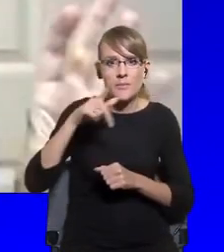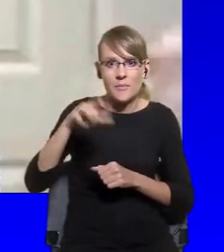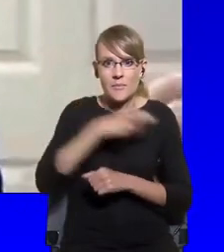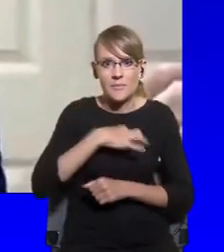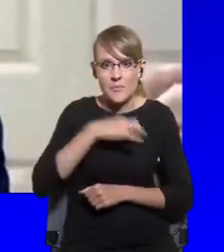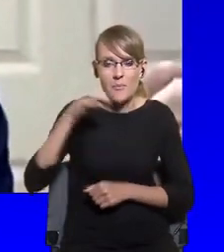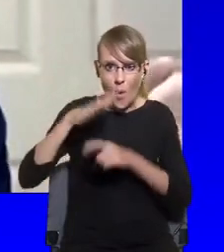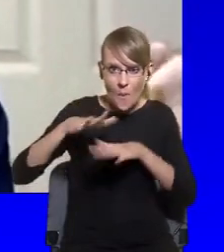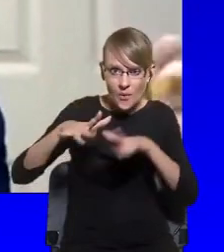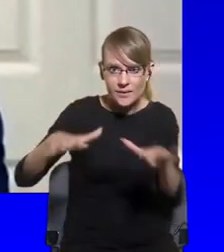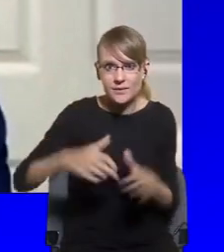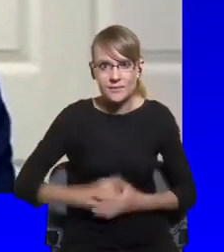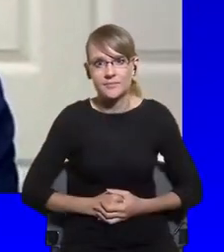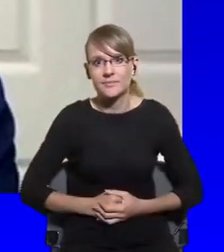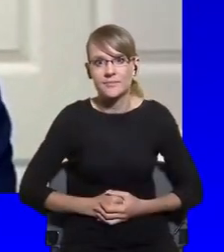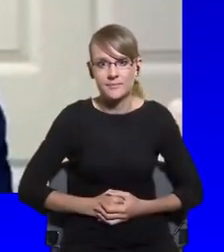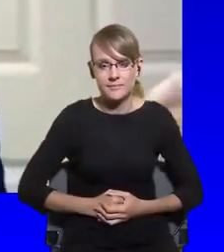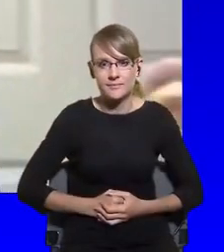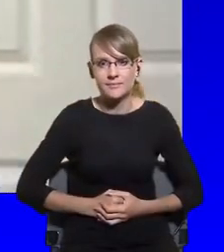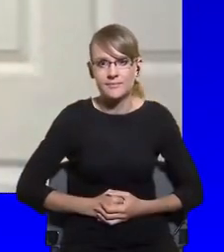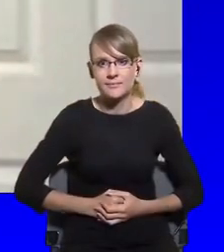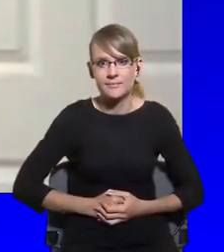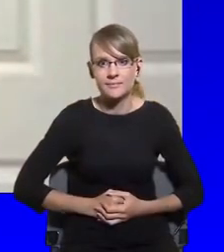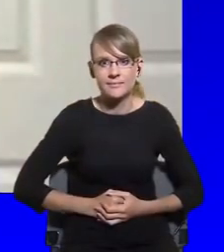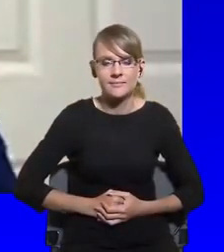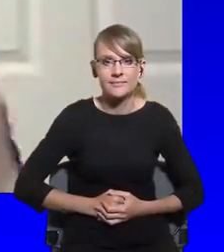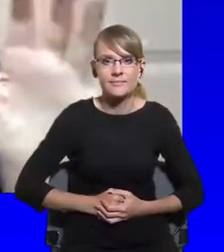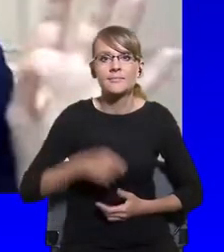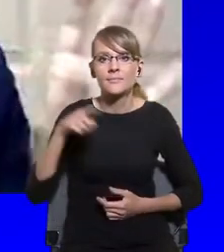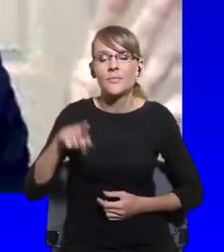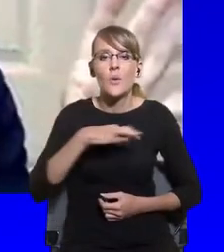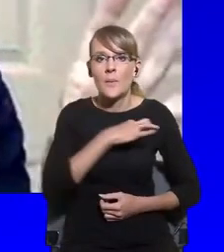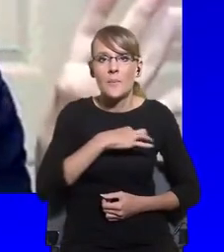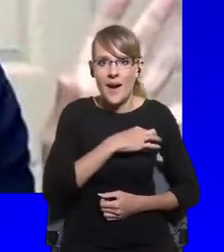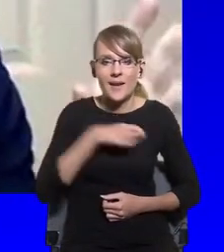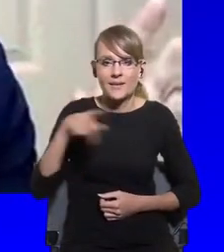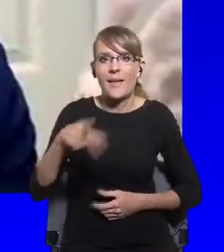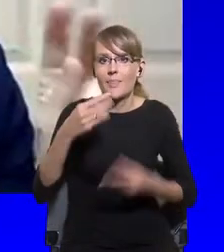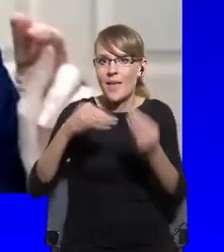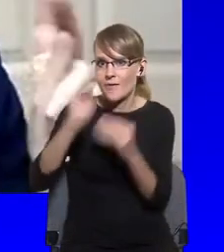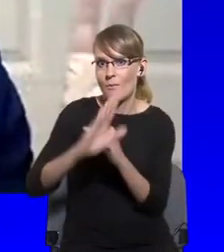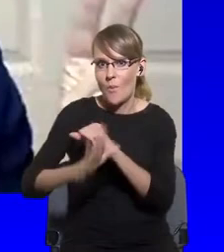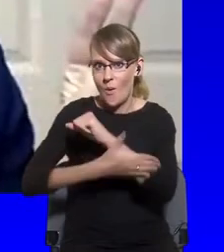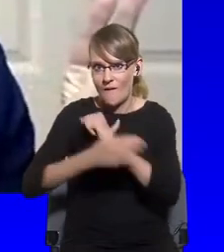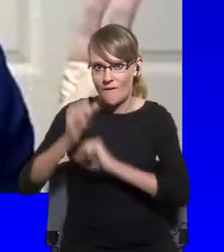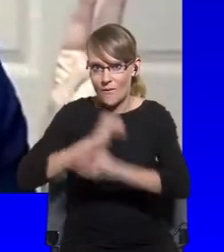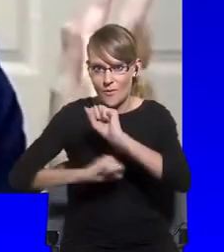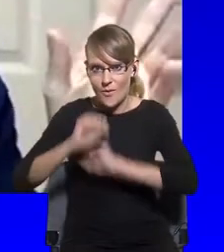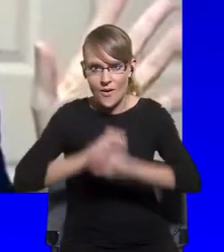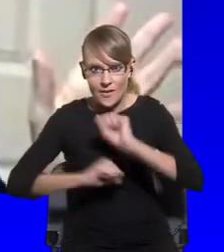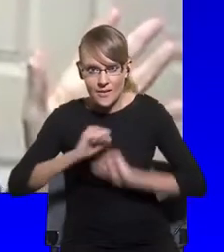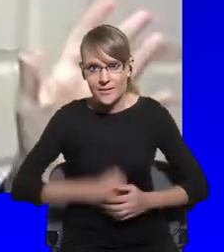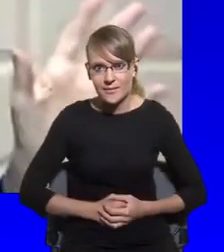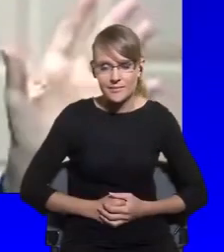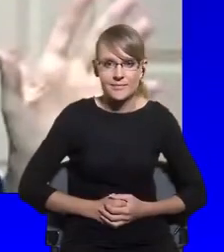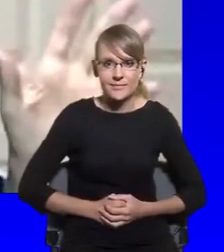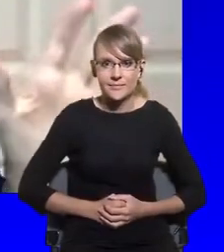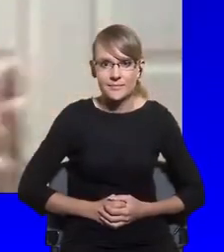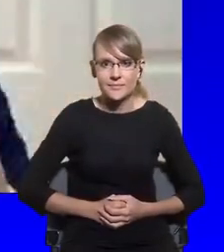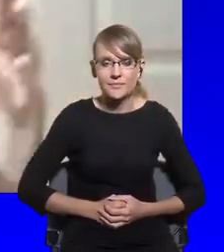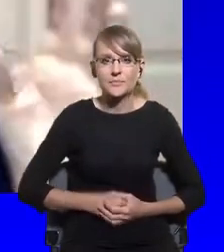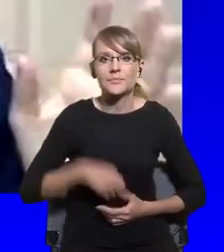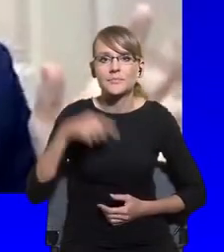single most popular party in Italy. OK, so I'm not suggesting that we have settled in a sense that